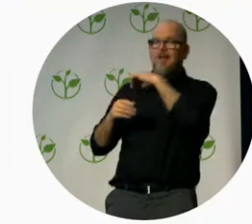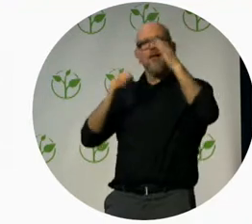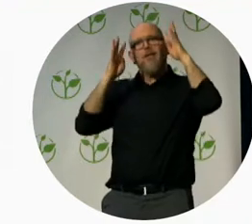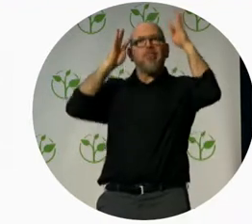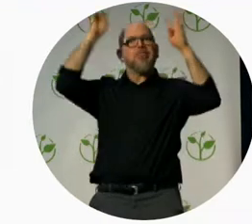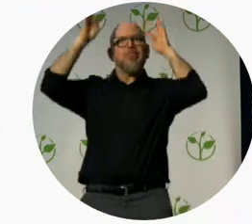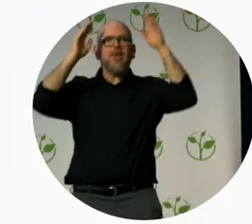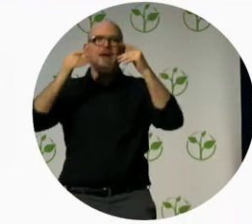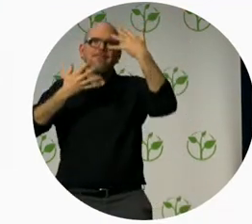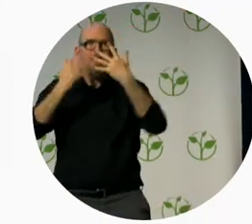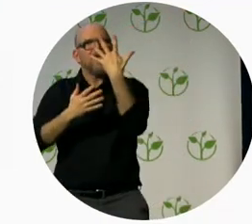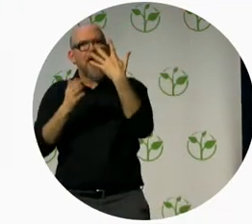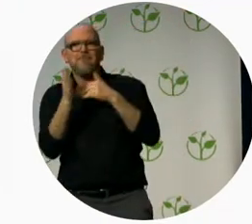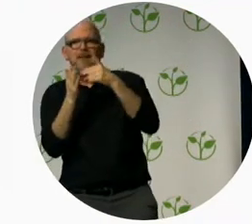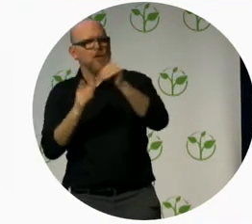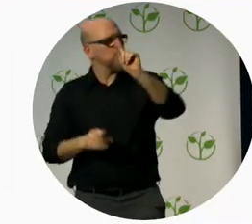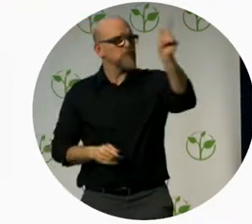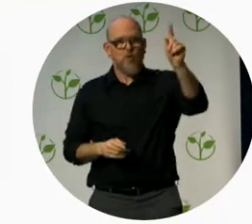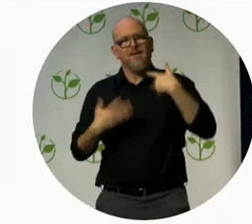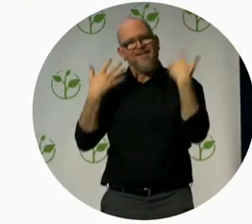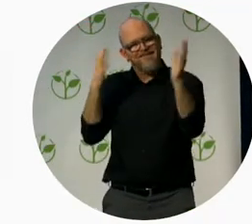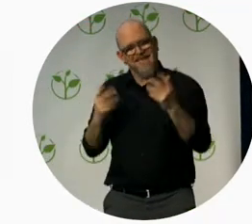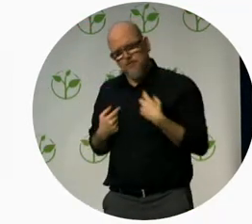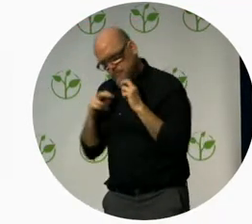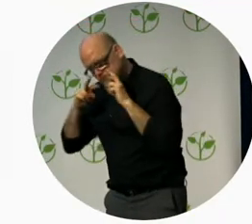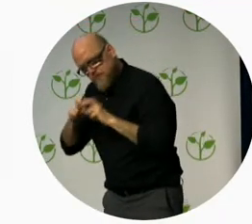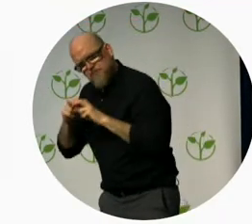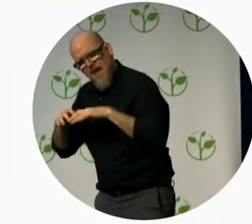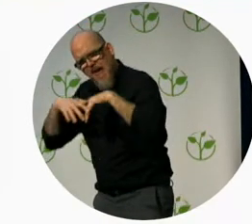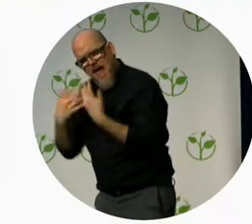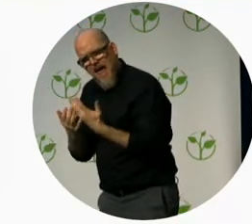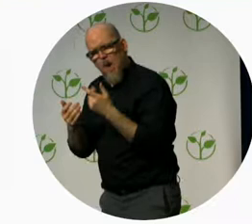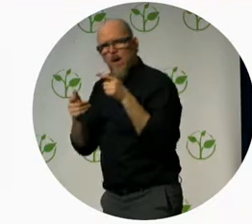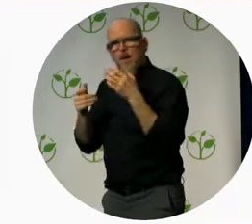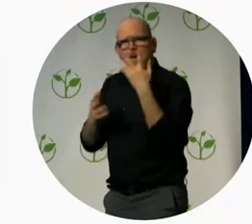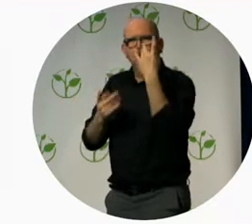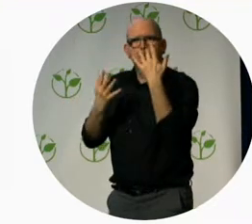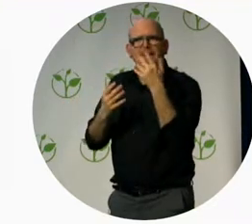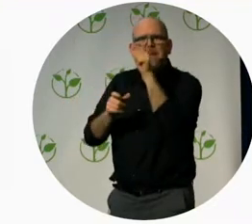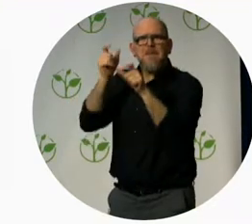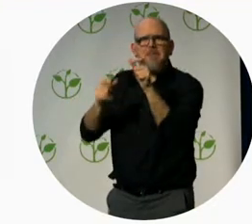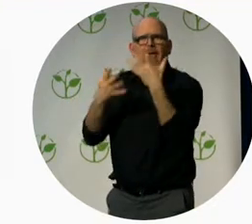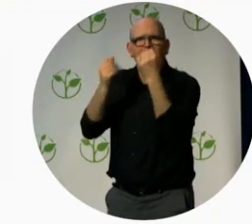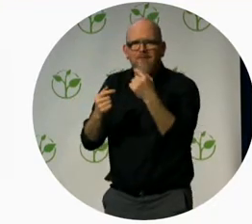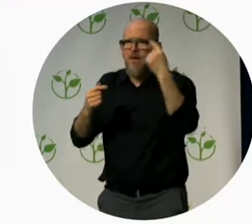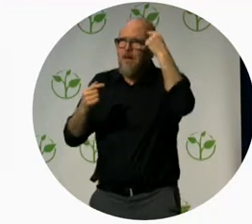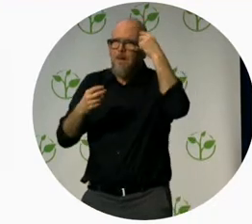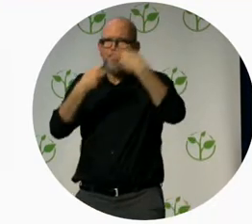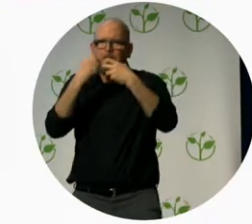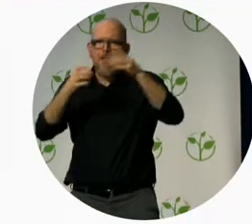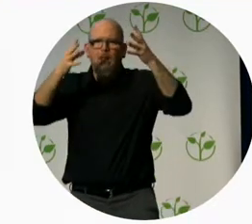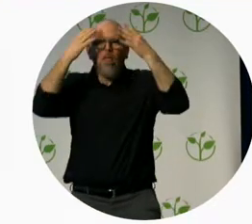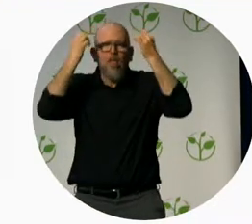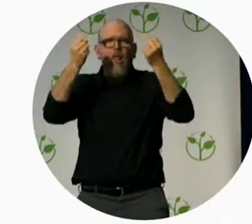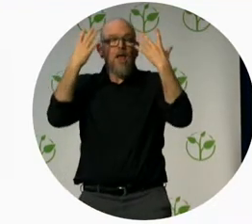we looked outside of our field at some of the highest performing digital resources for parents for